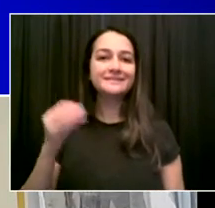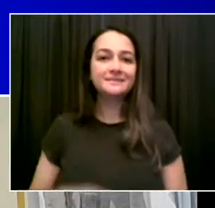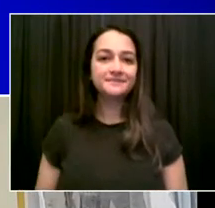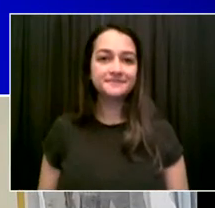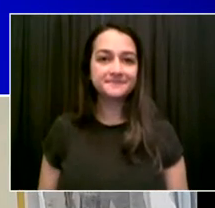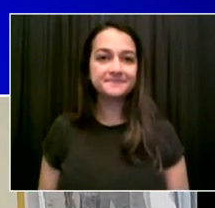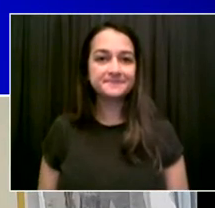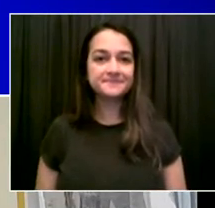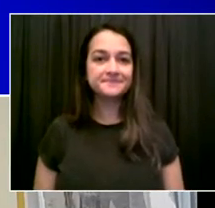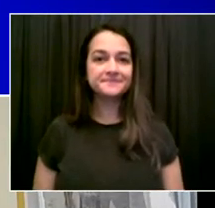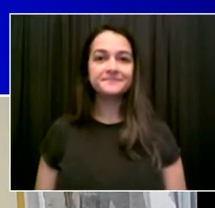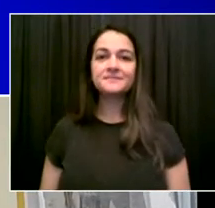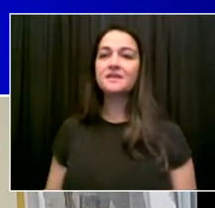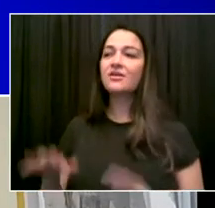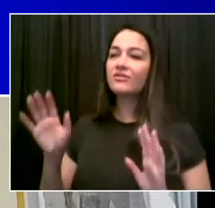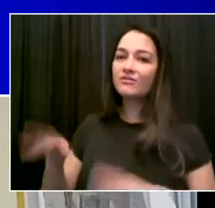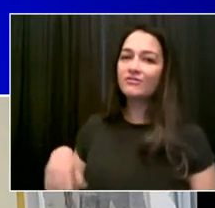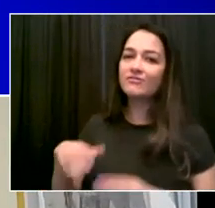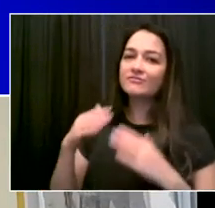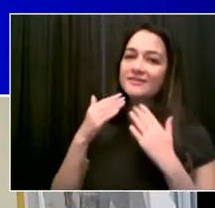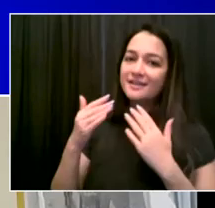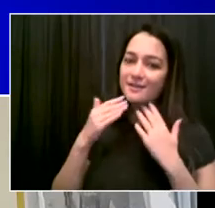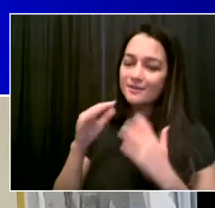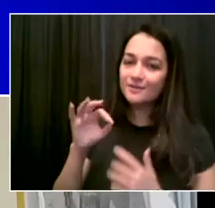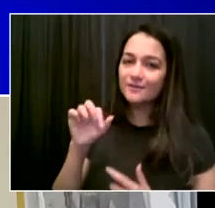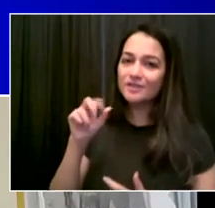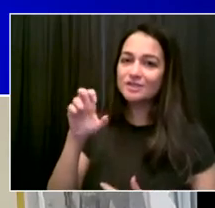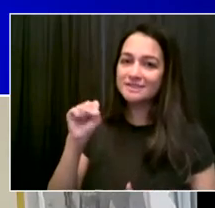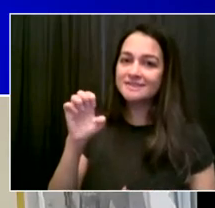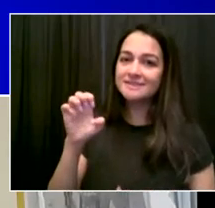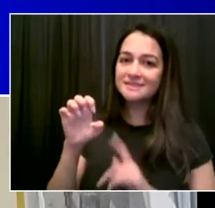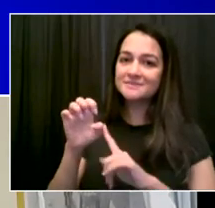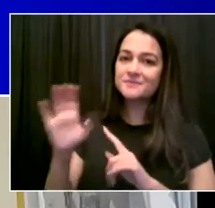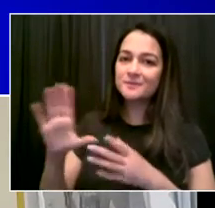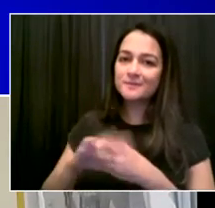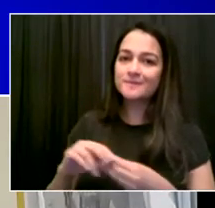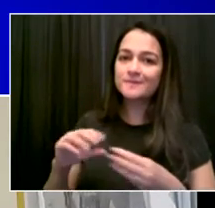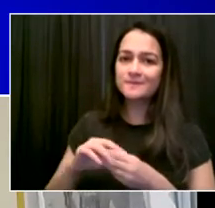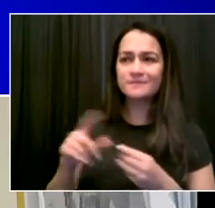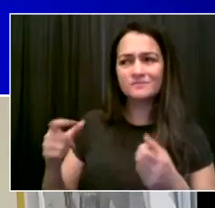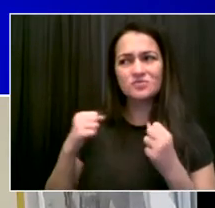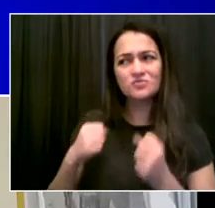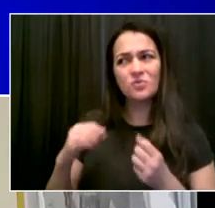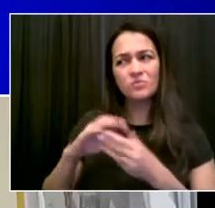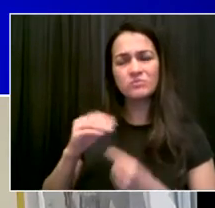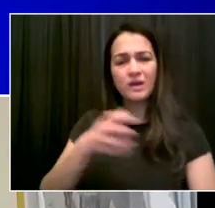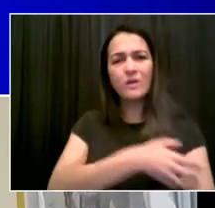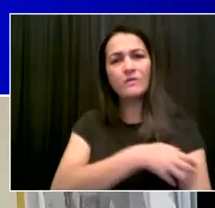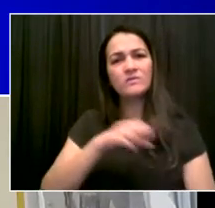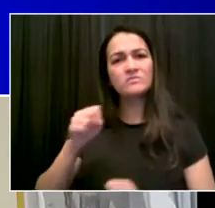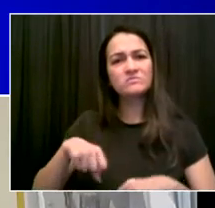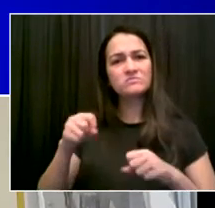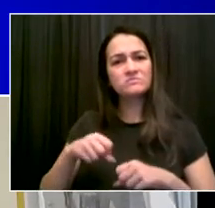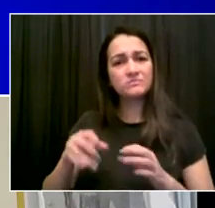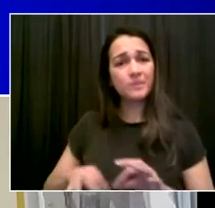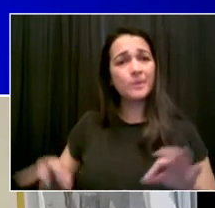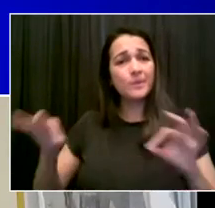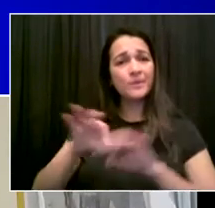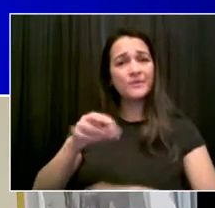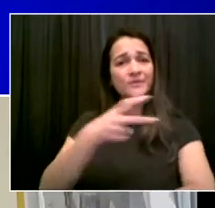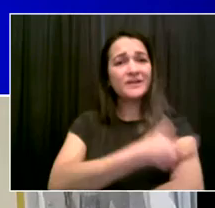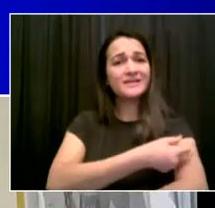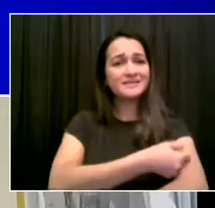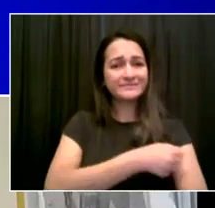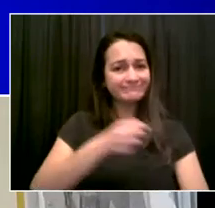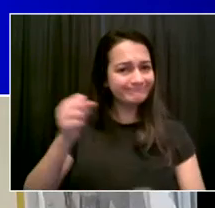statement. And, and particularly the story you told from your own family. Uh, really is, you know, it makes,